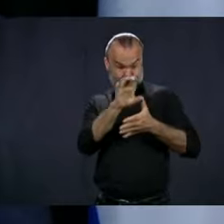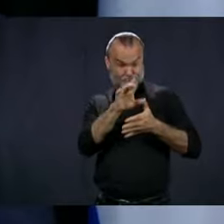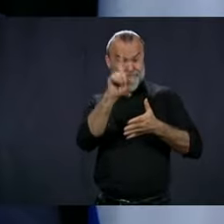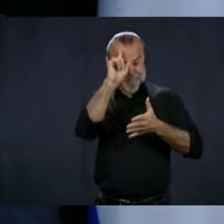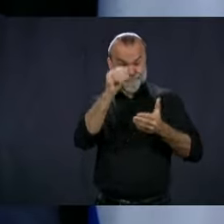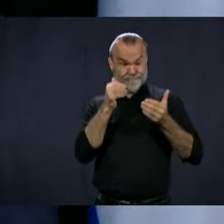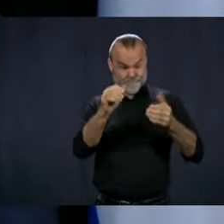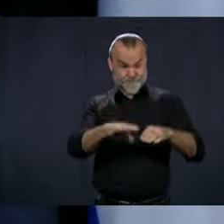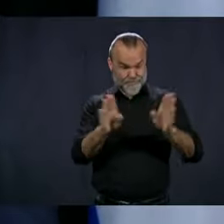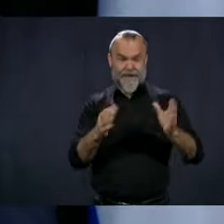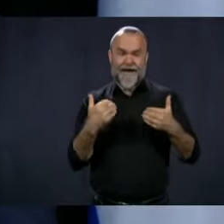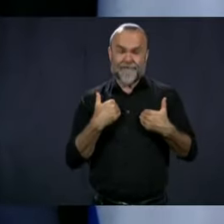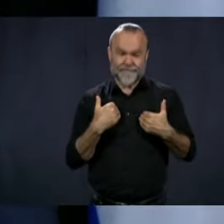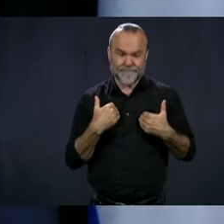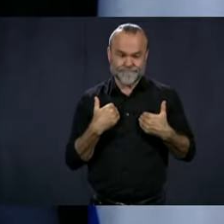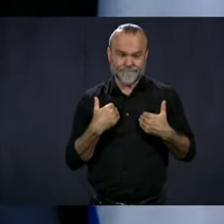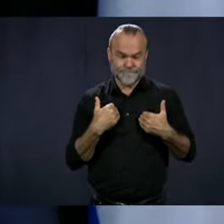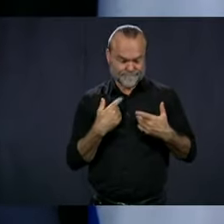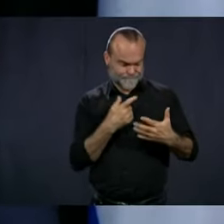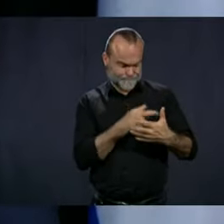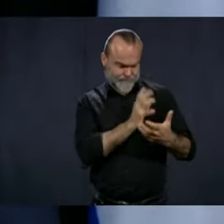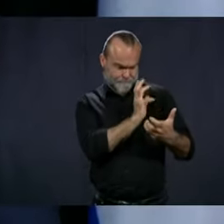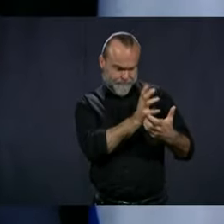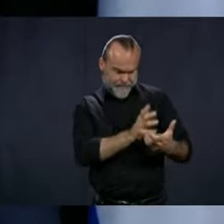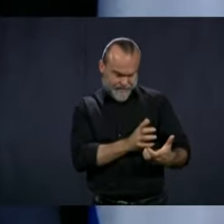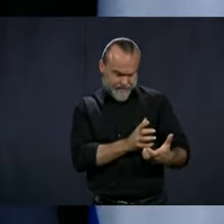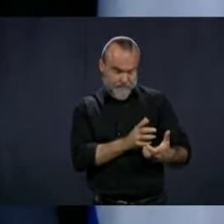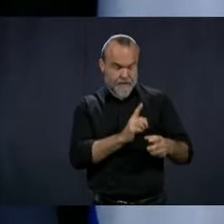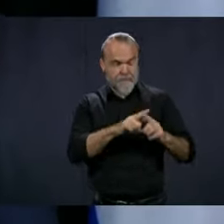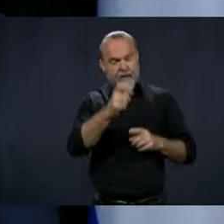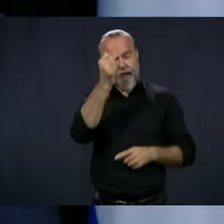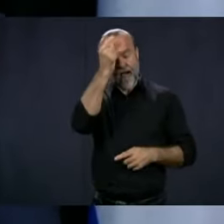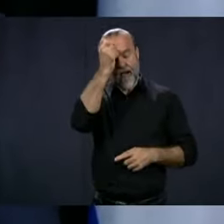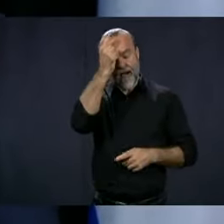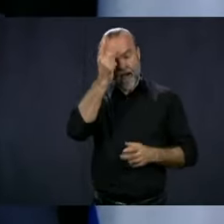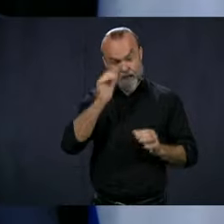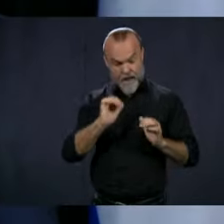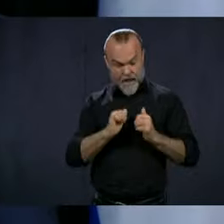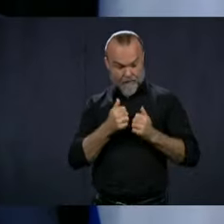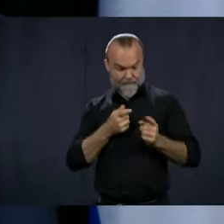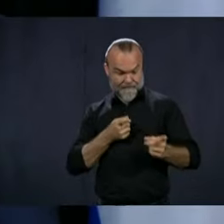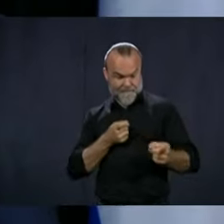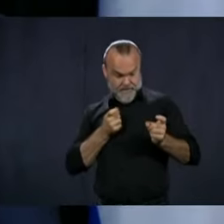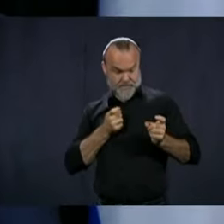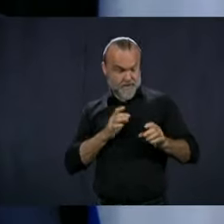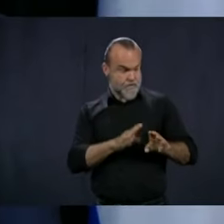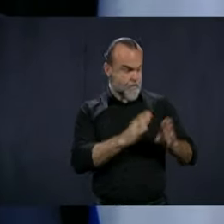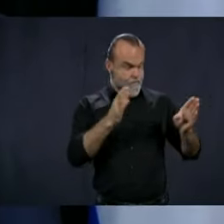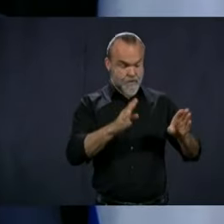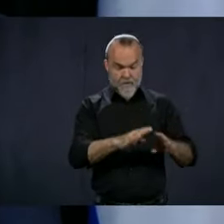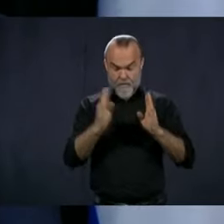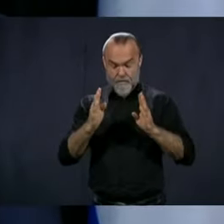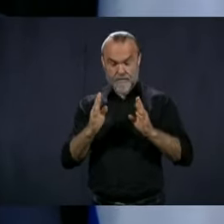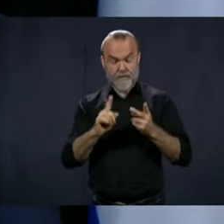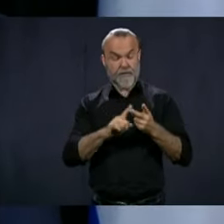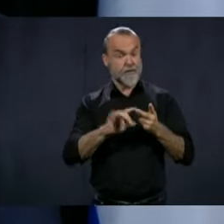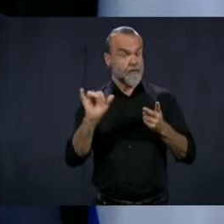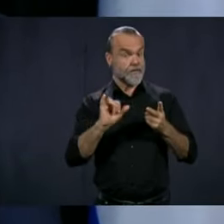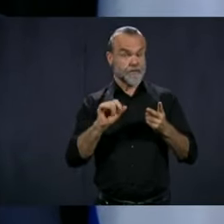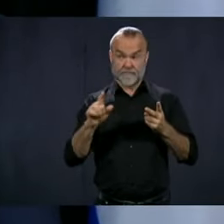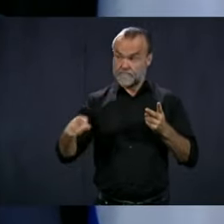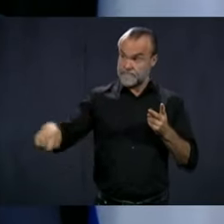But the speed on what things are going to go opening and the way people will respect the conditions of